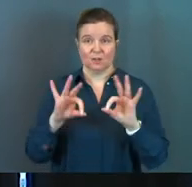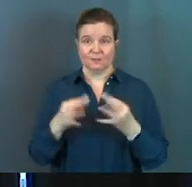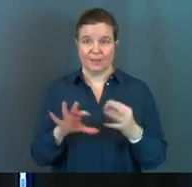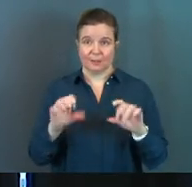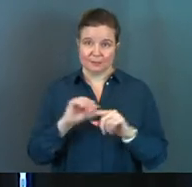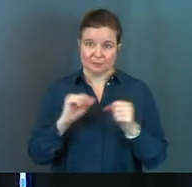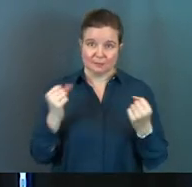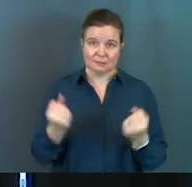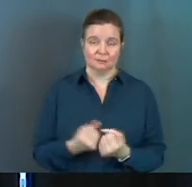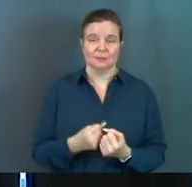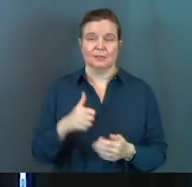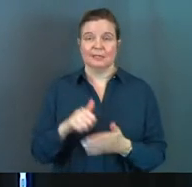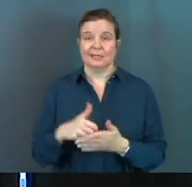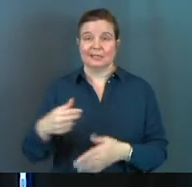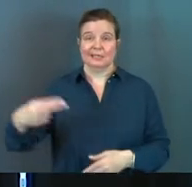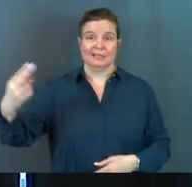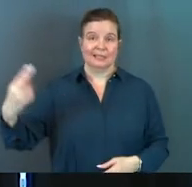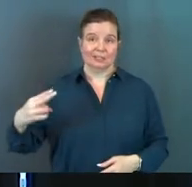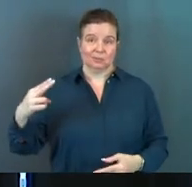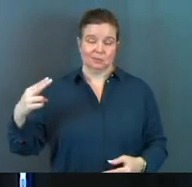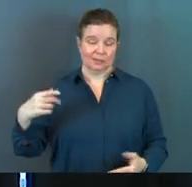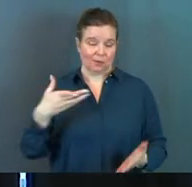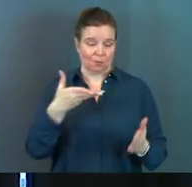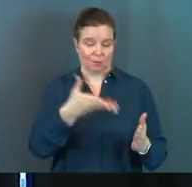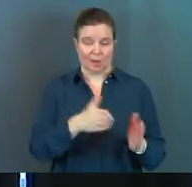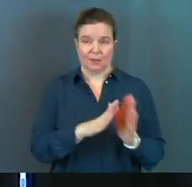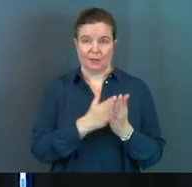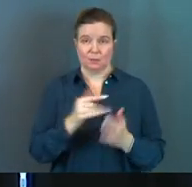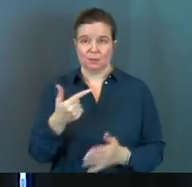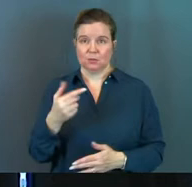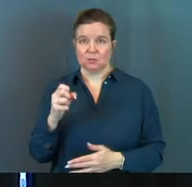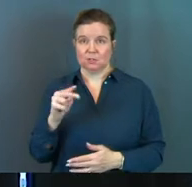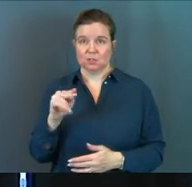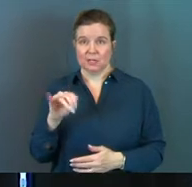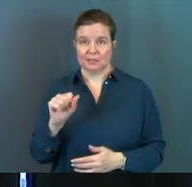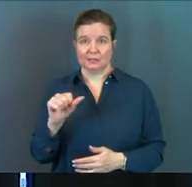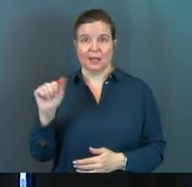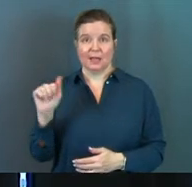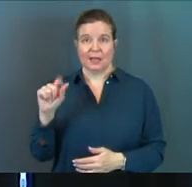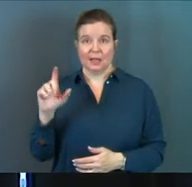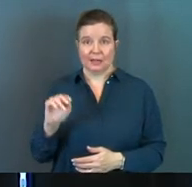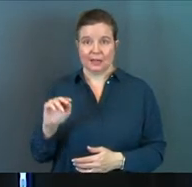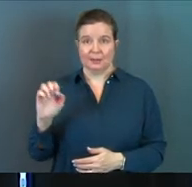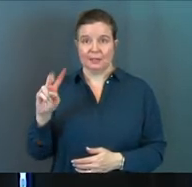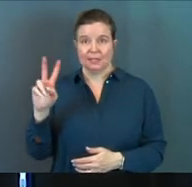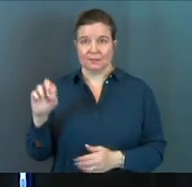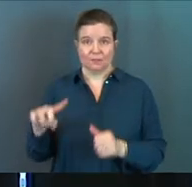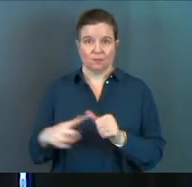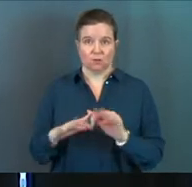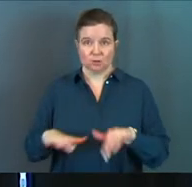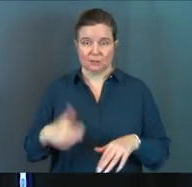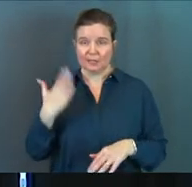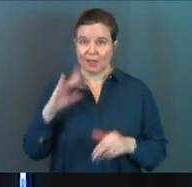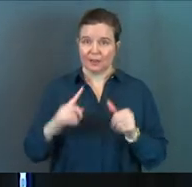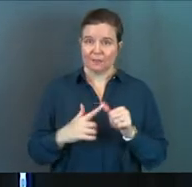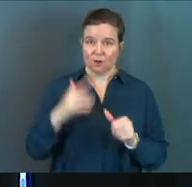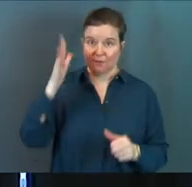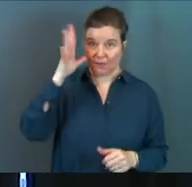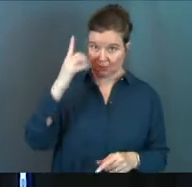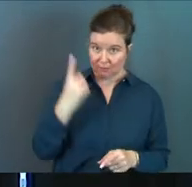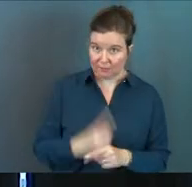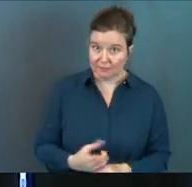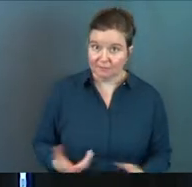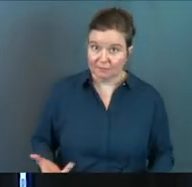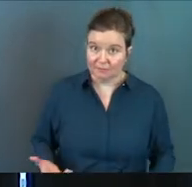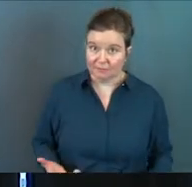scenario in history is right there in the book of Genesis. Adam and Eve are the first children. God is the first father,